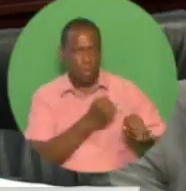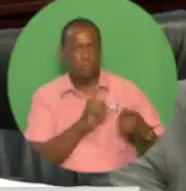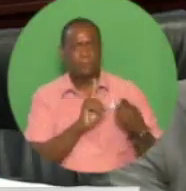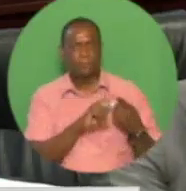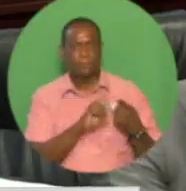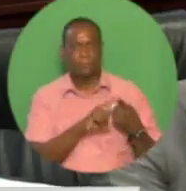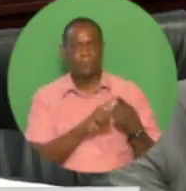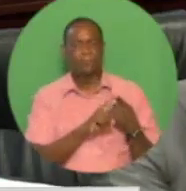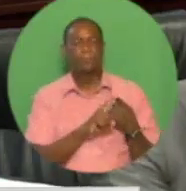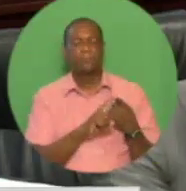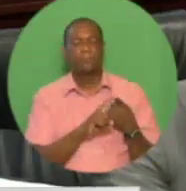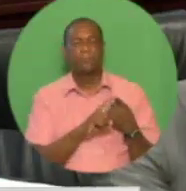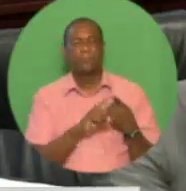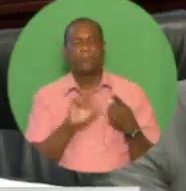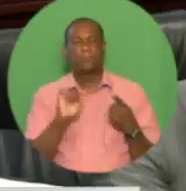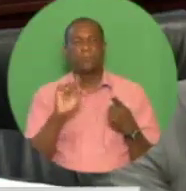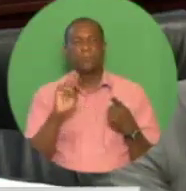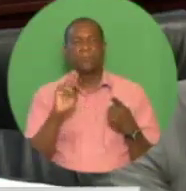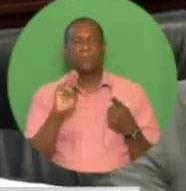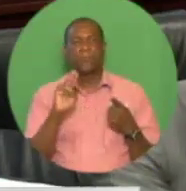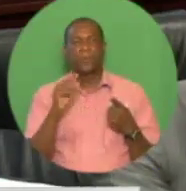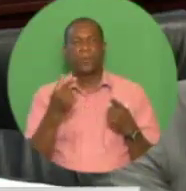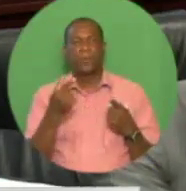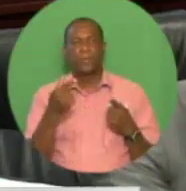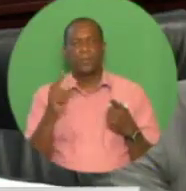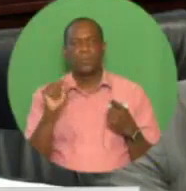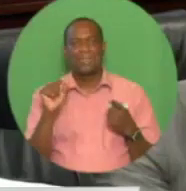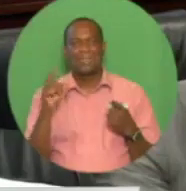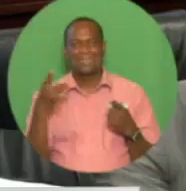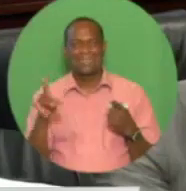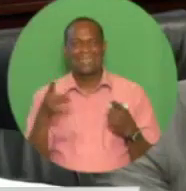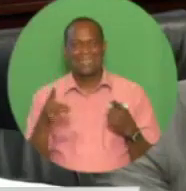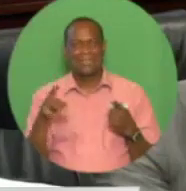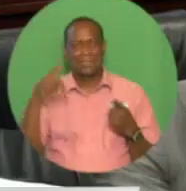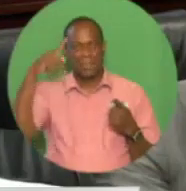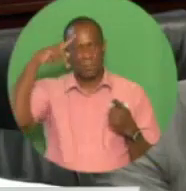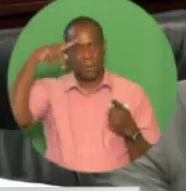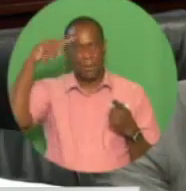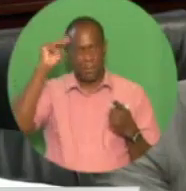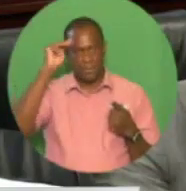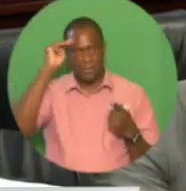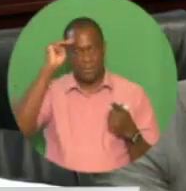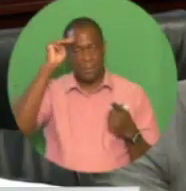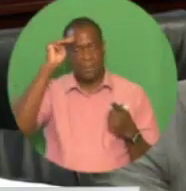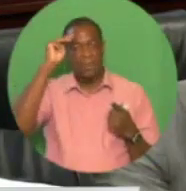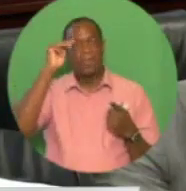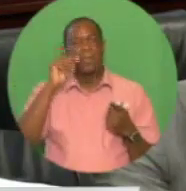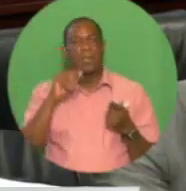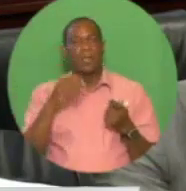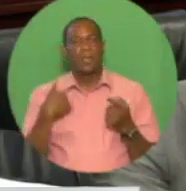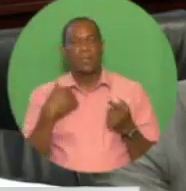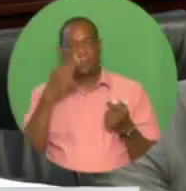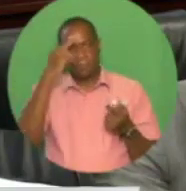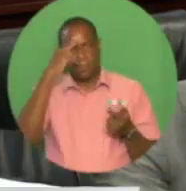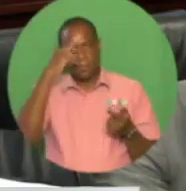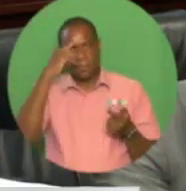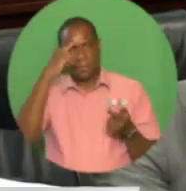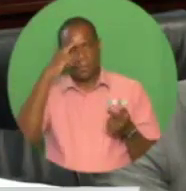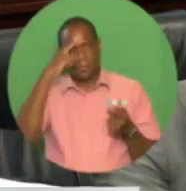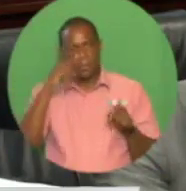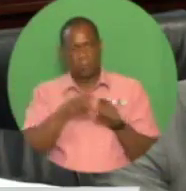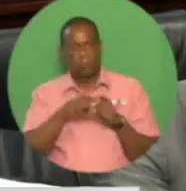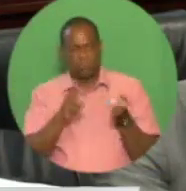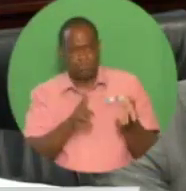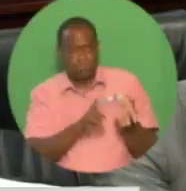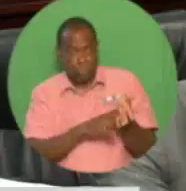Minister, Dr. The Honorable Keith Rowley, executed a terms of agreement with the Government of Venezuela to secure a competitively